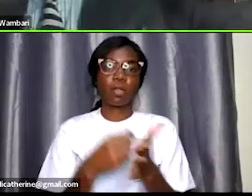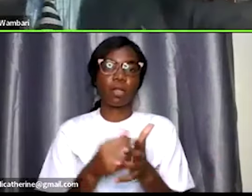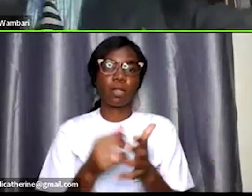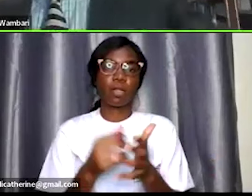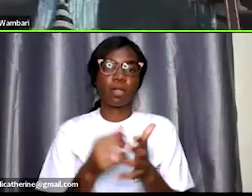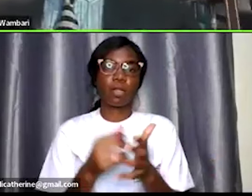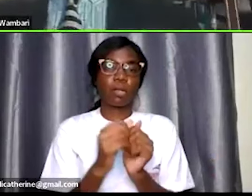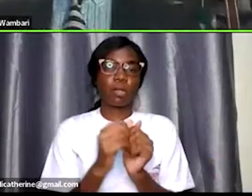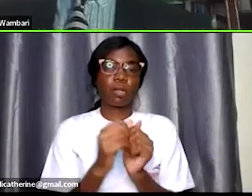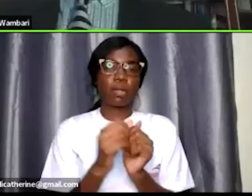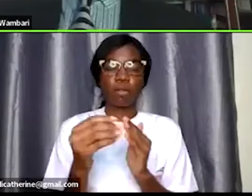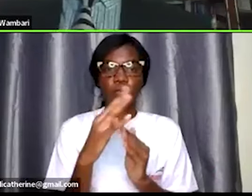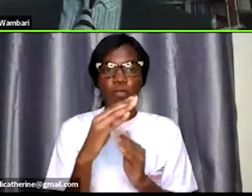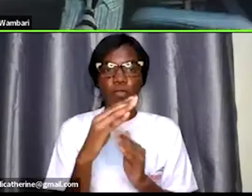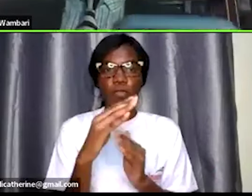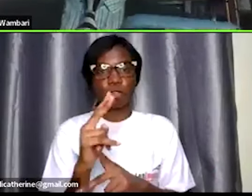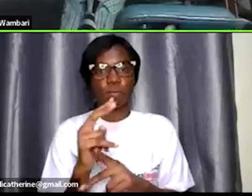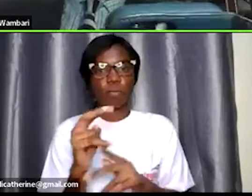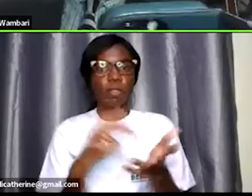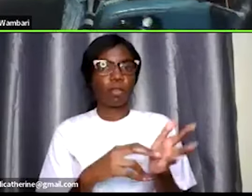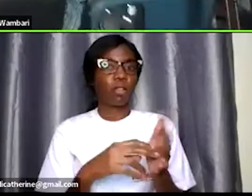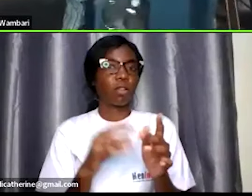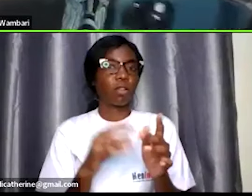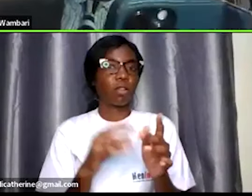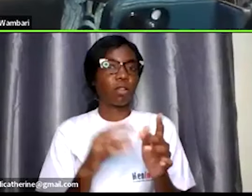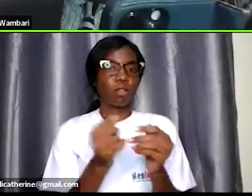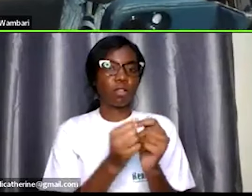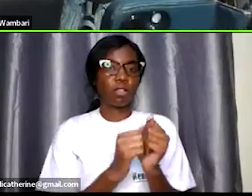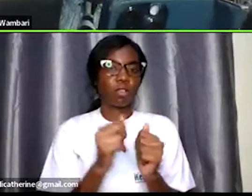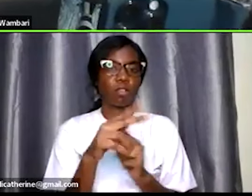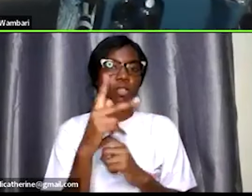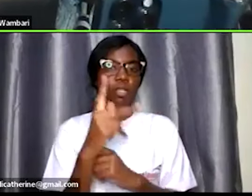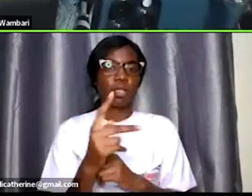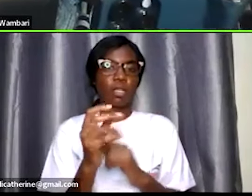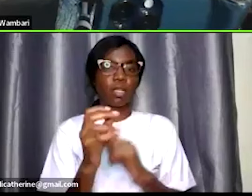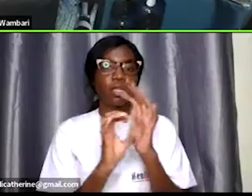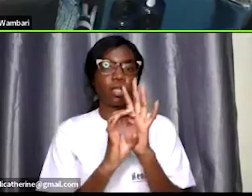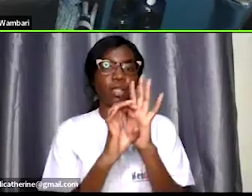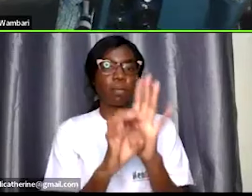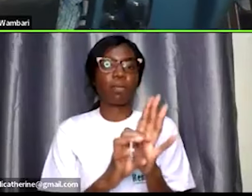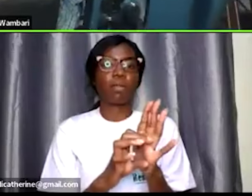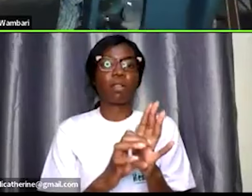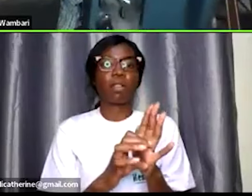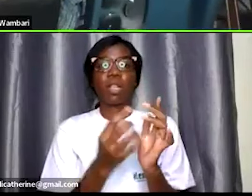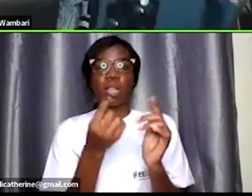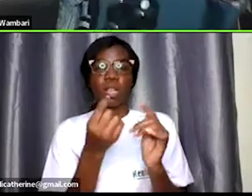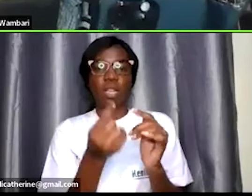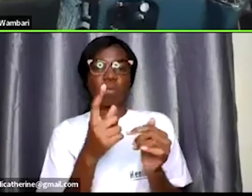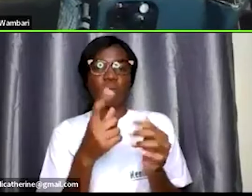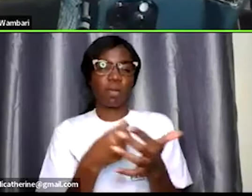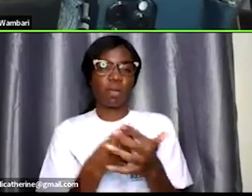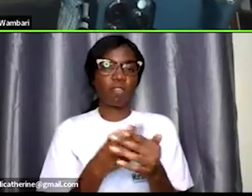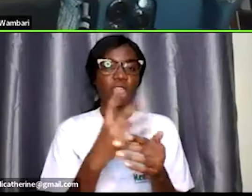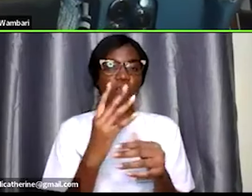every in the good thing with uk for example the minimum wage is 10.42 but